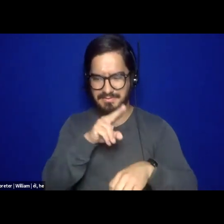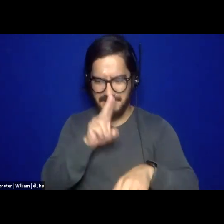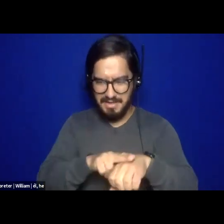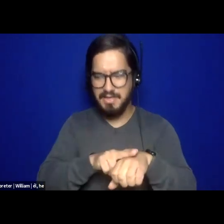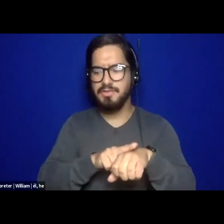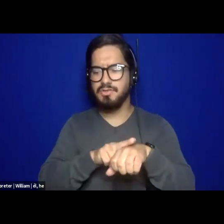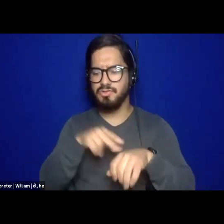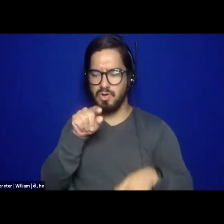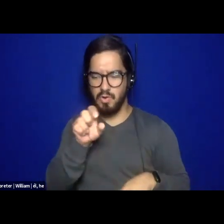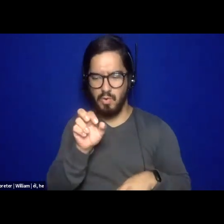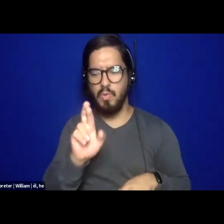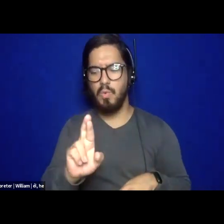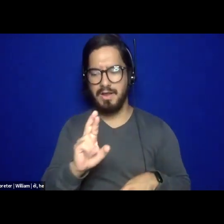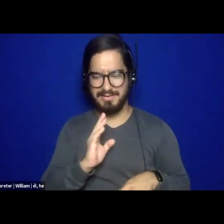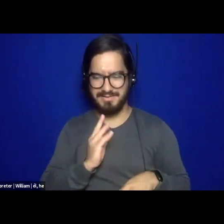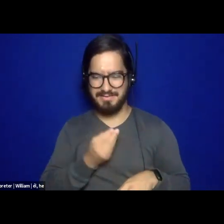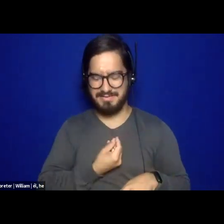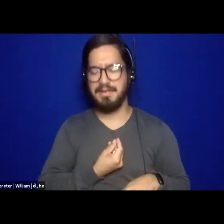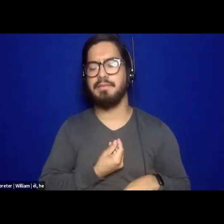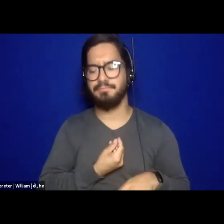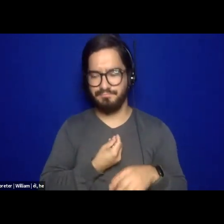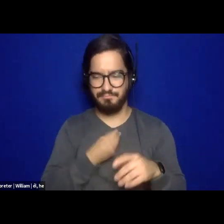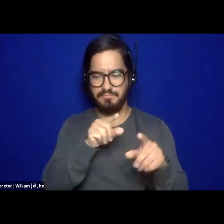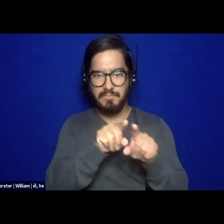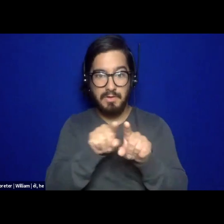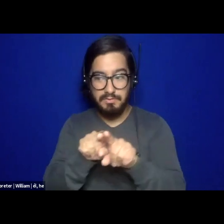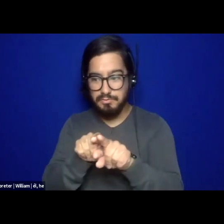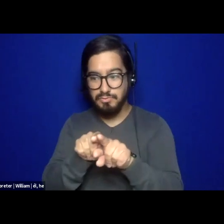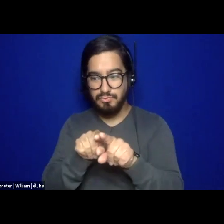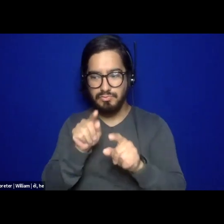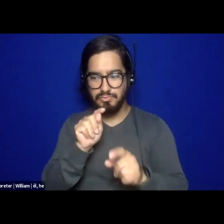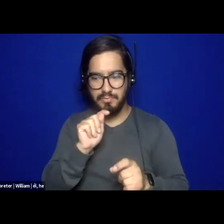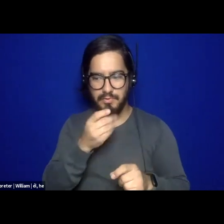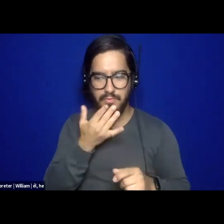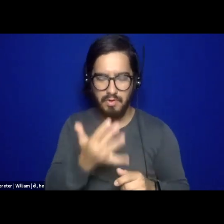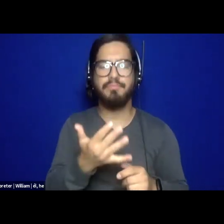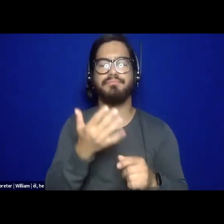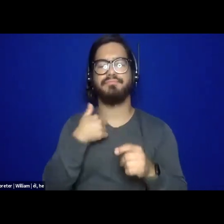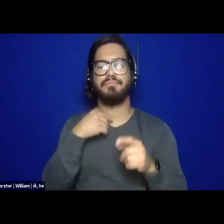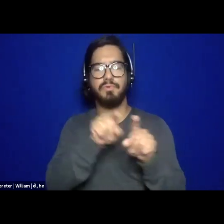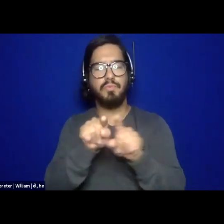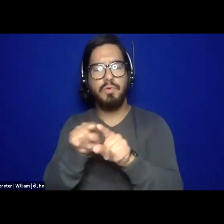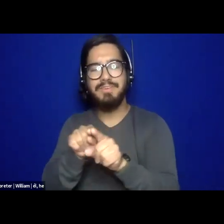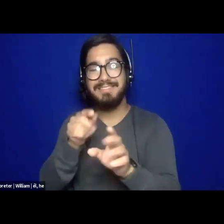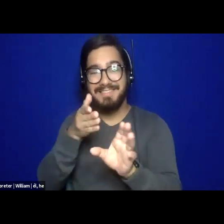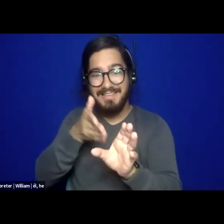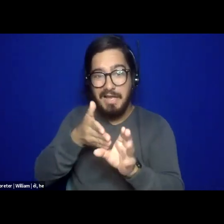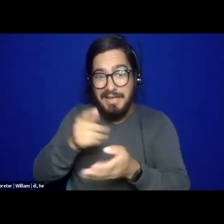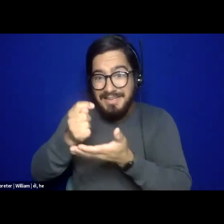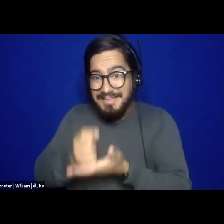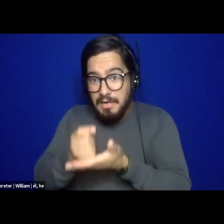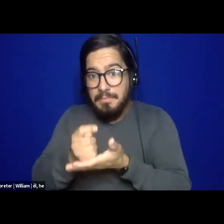politicize and organize mental health practitioners. Our work focuses on psychotherapists, but what we know is that most of our